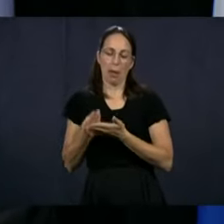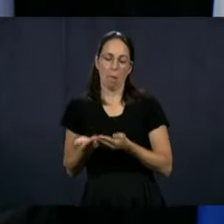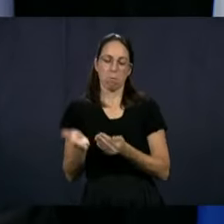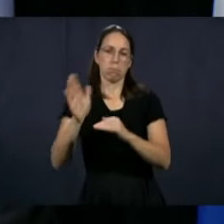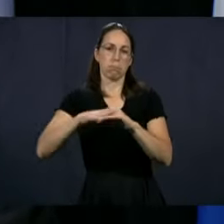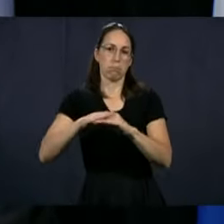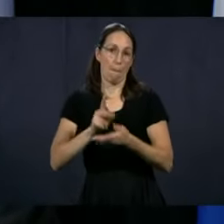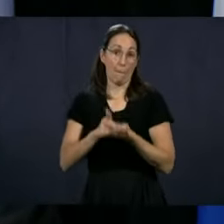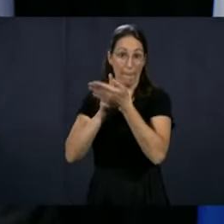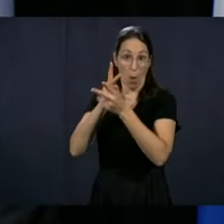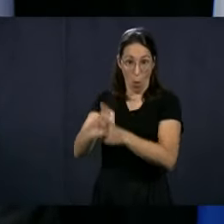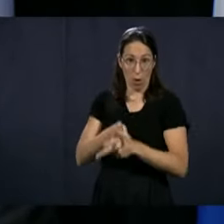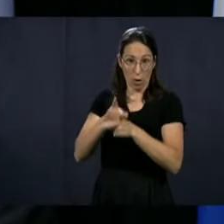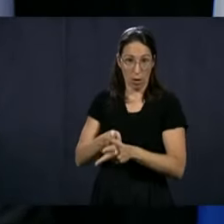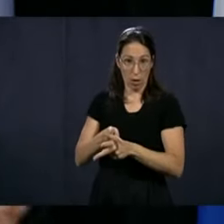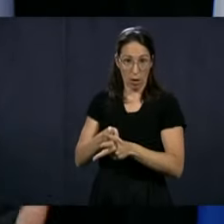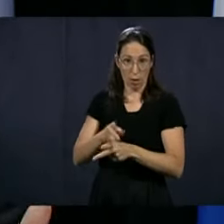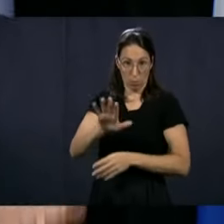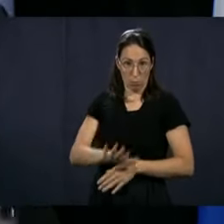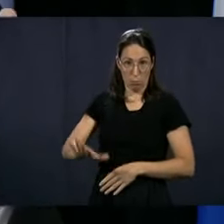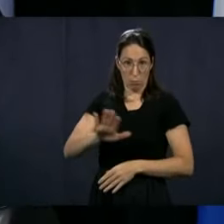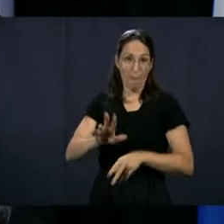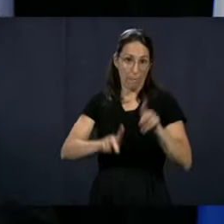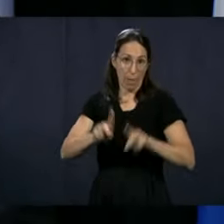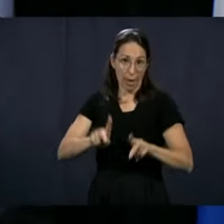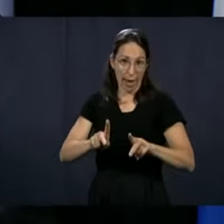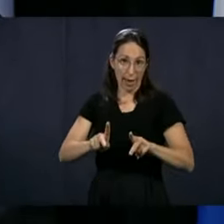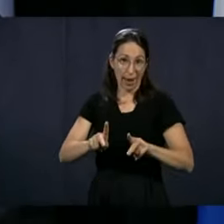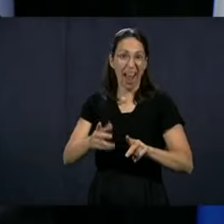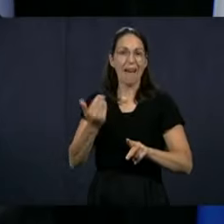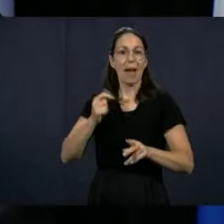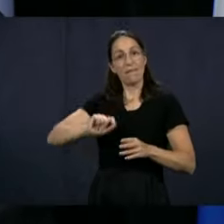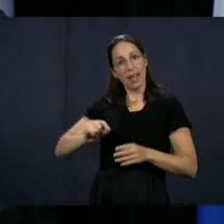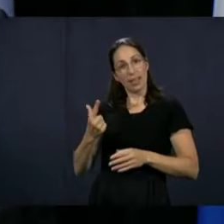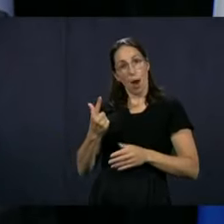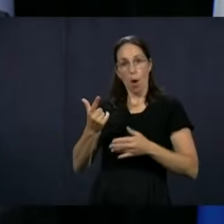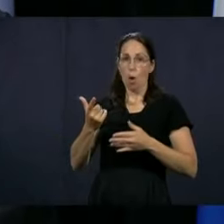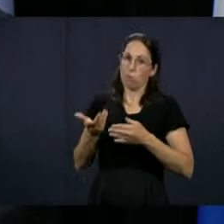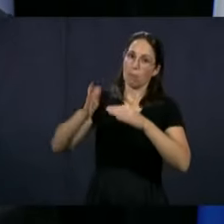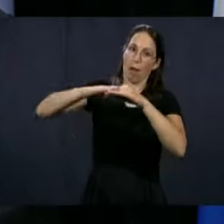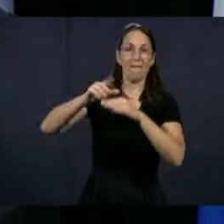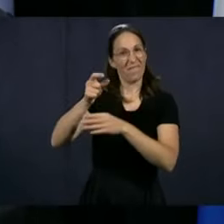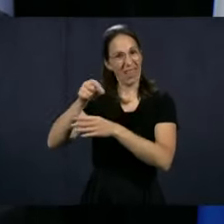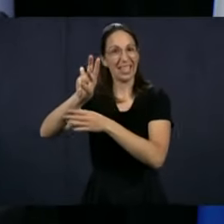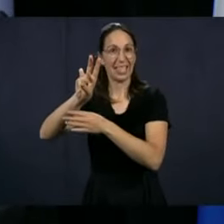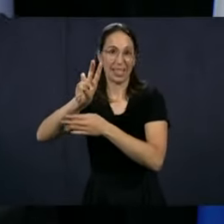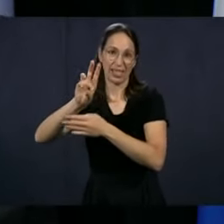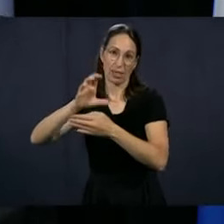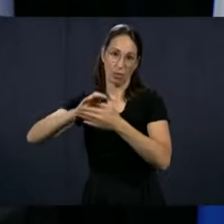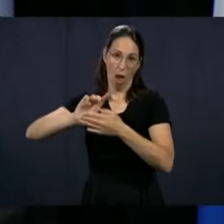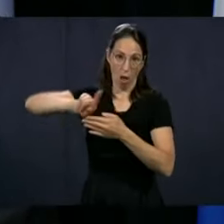to be increasing the wages of orderlies of the public sector from $21 to $26 an hour.